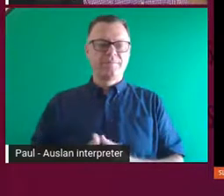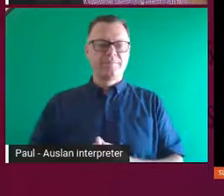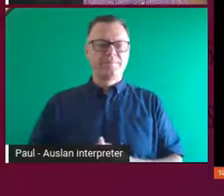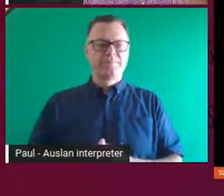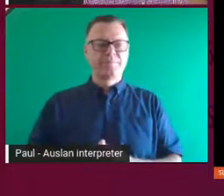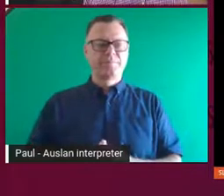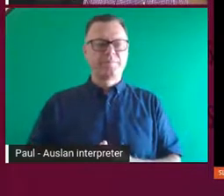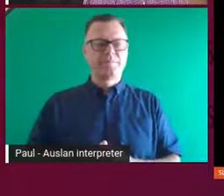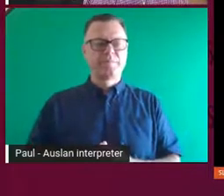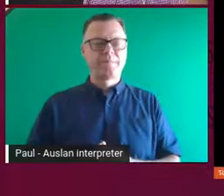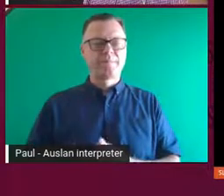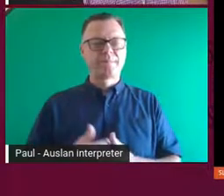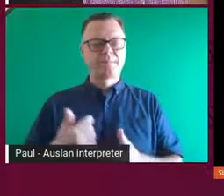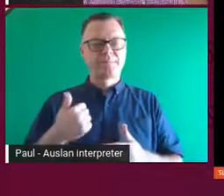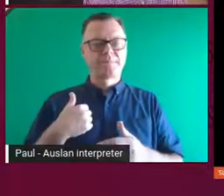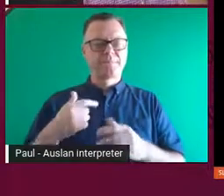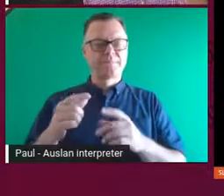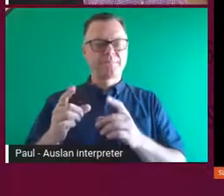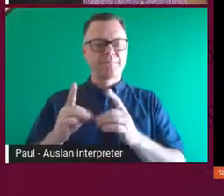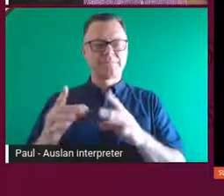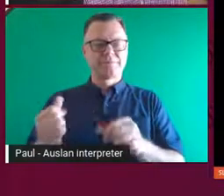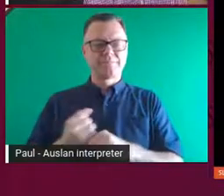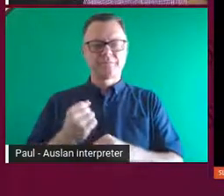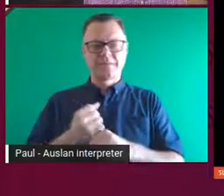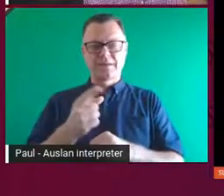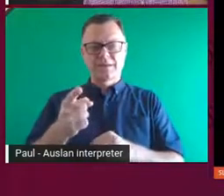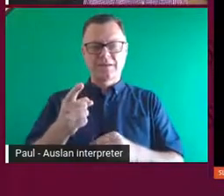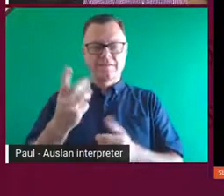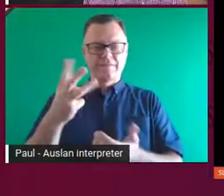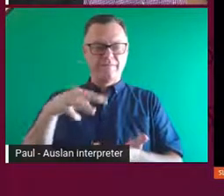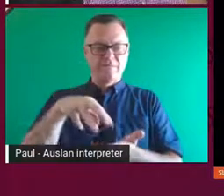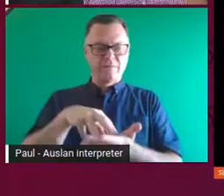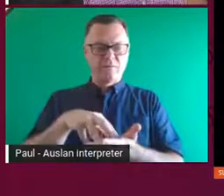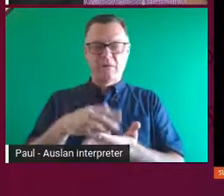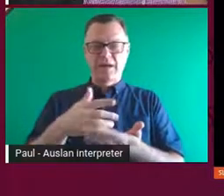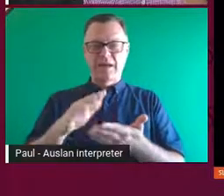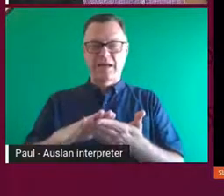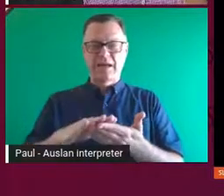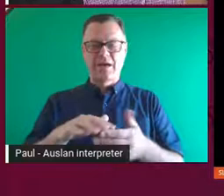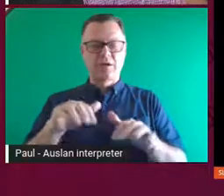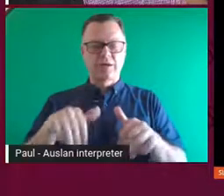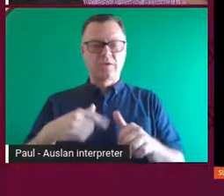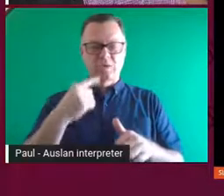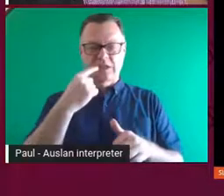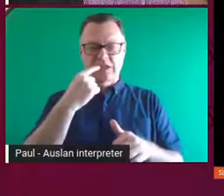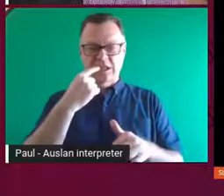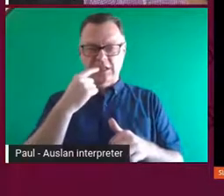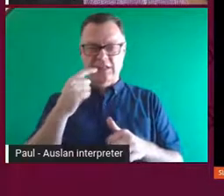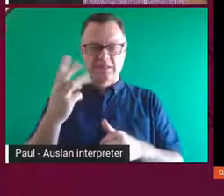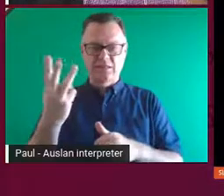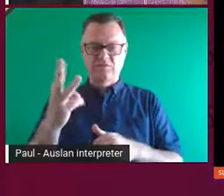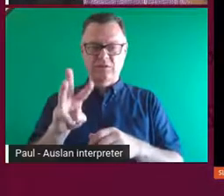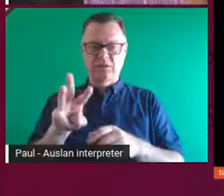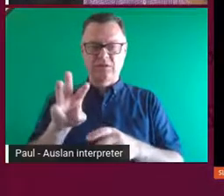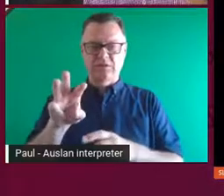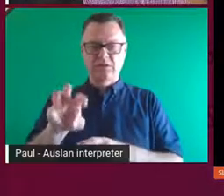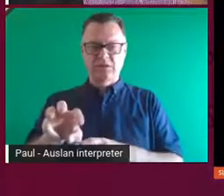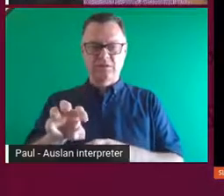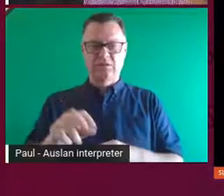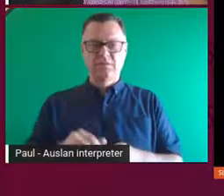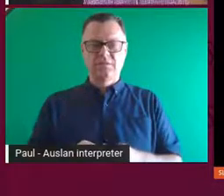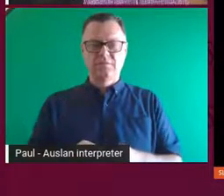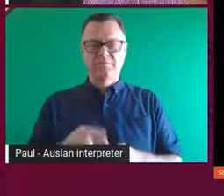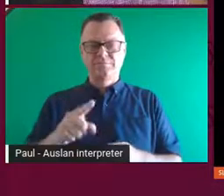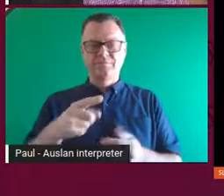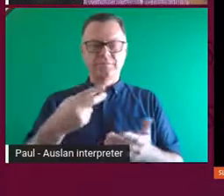making these little forks with the kangaroo's teeth, you can see on the screen there, and some spoons with